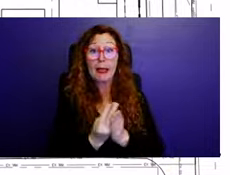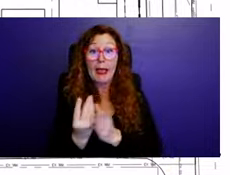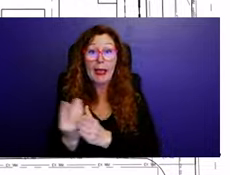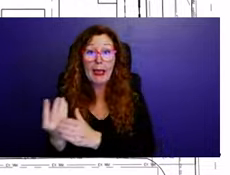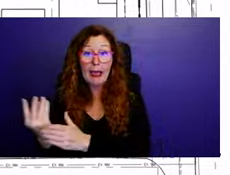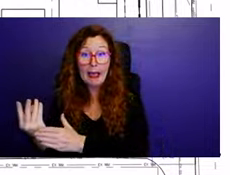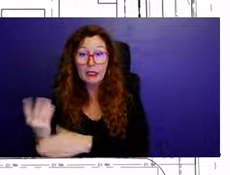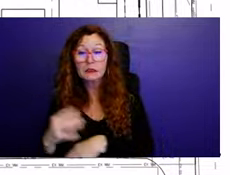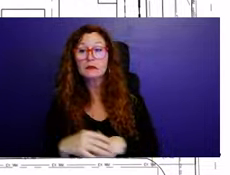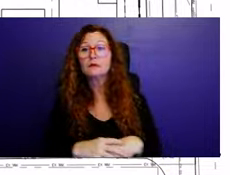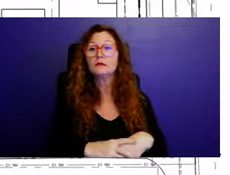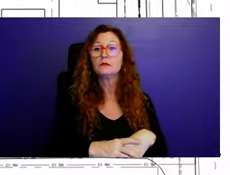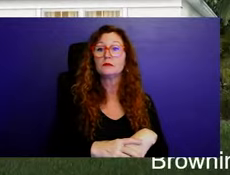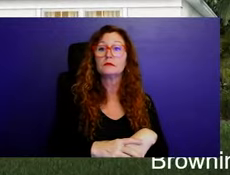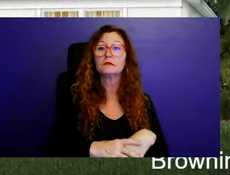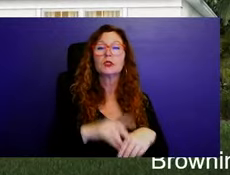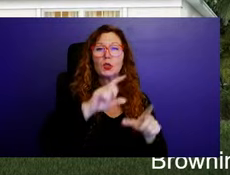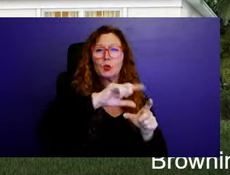along Seacrest Boulevard.